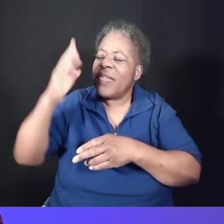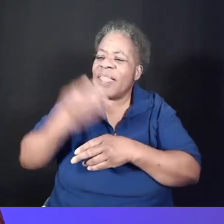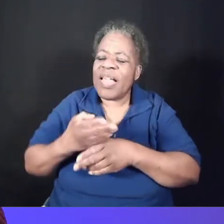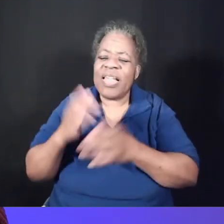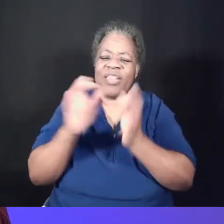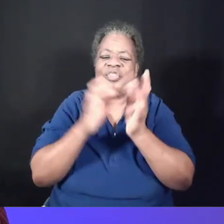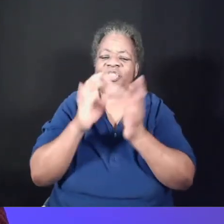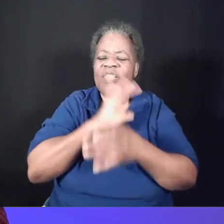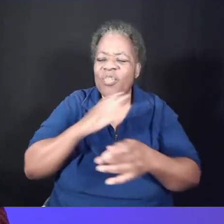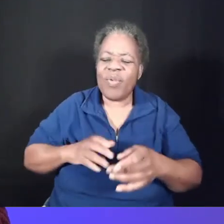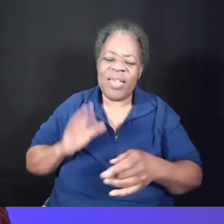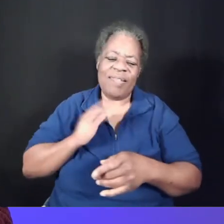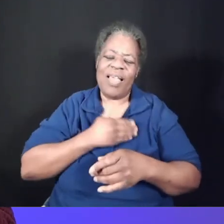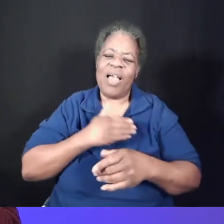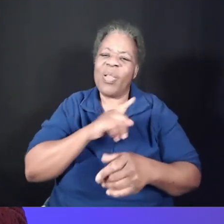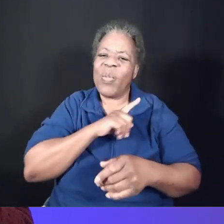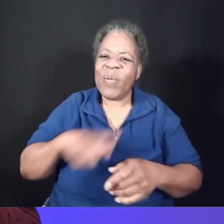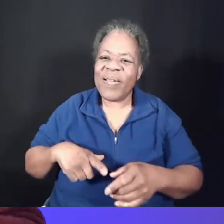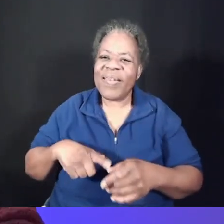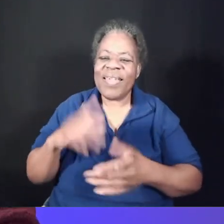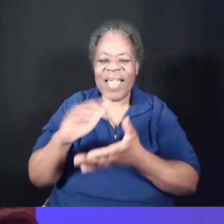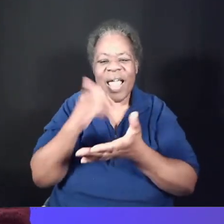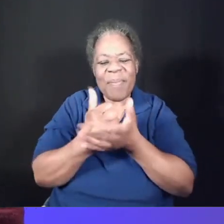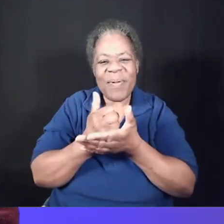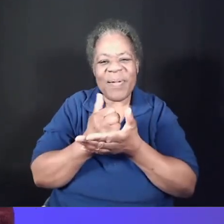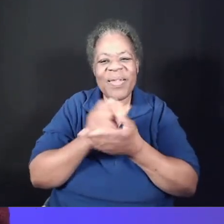our Lord. Amen. Go in peace.